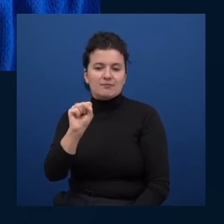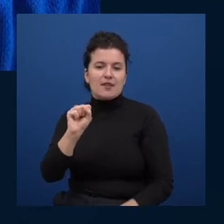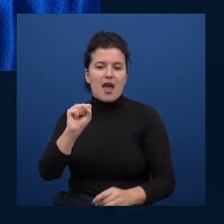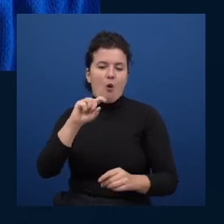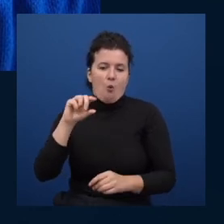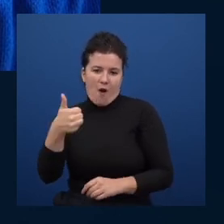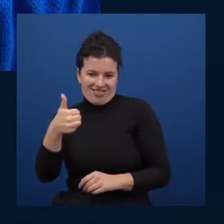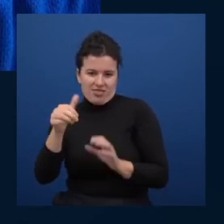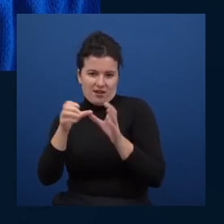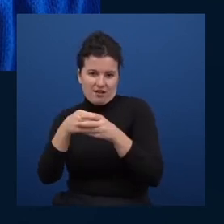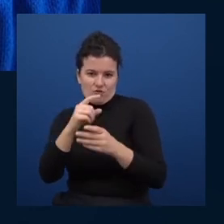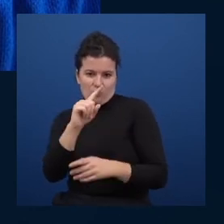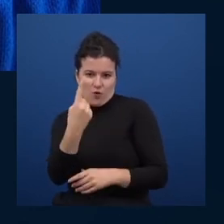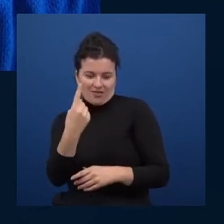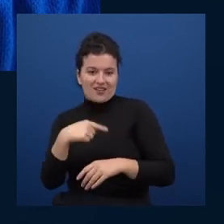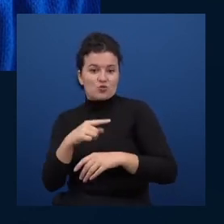with tubing